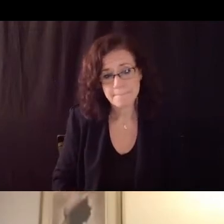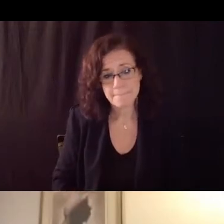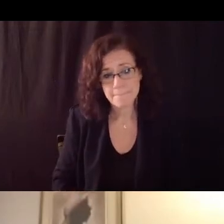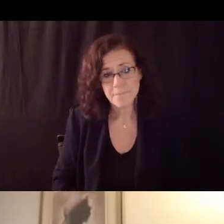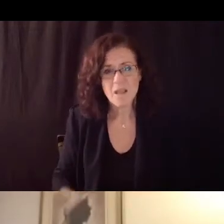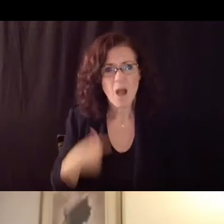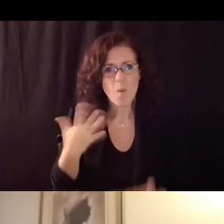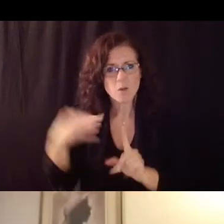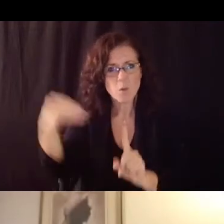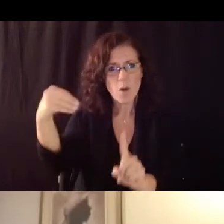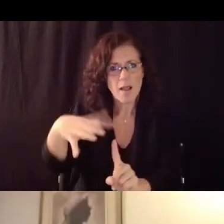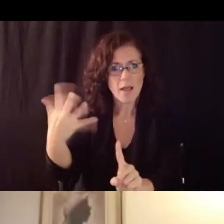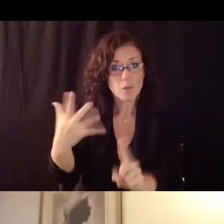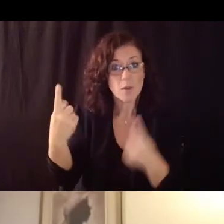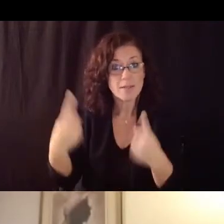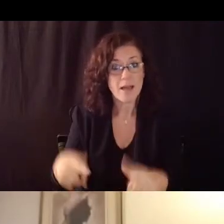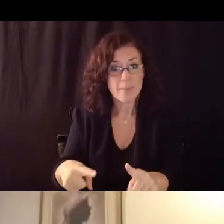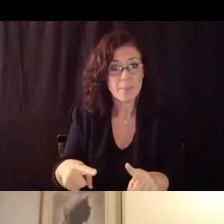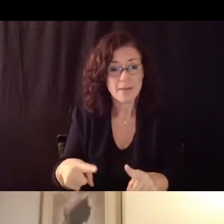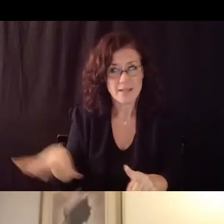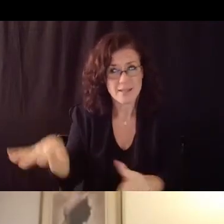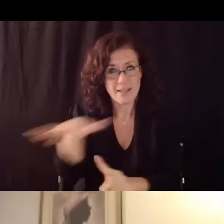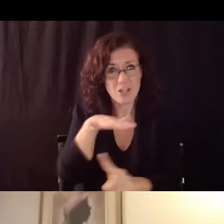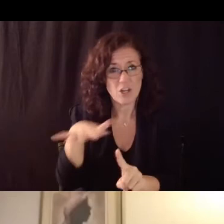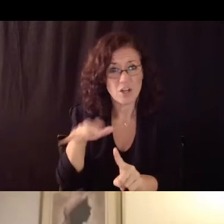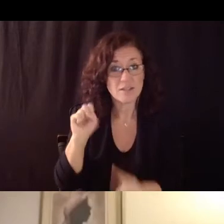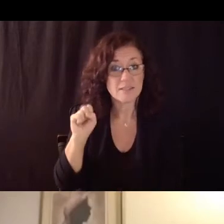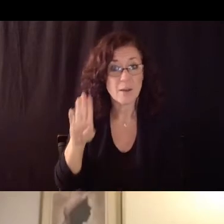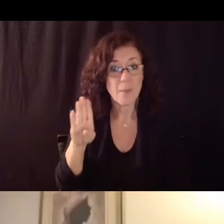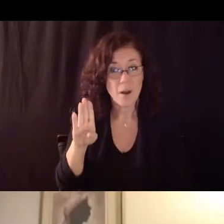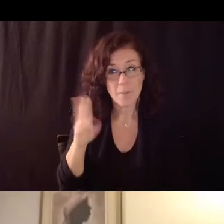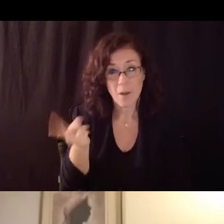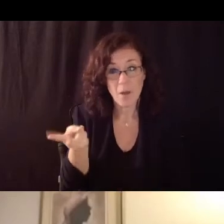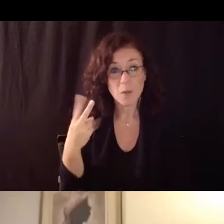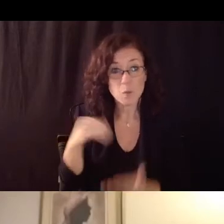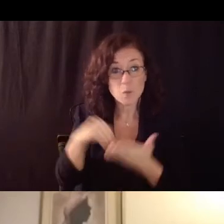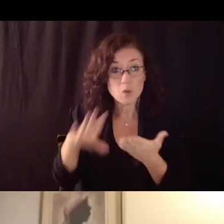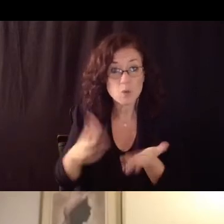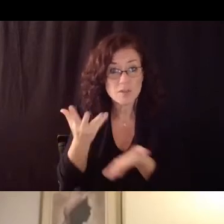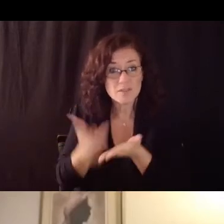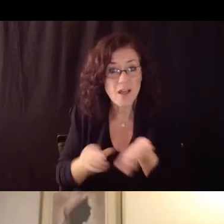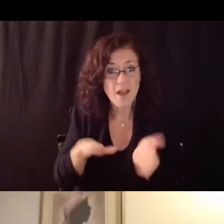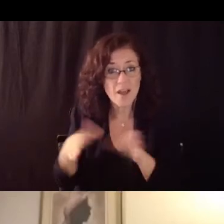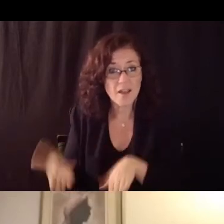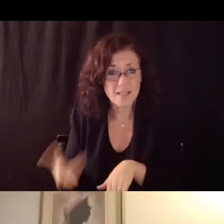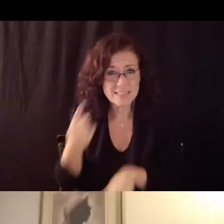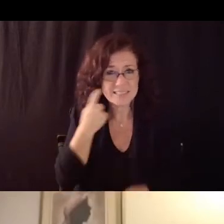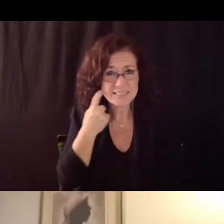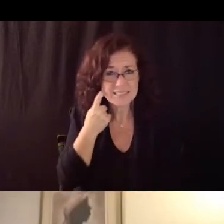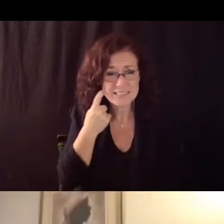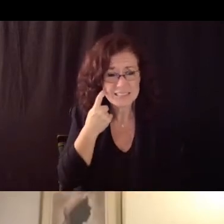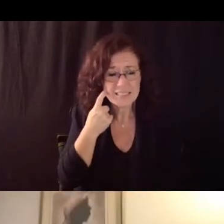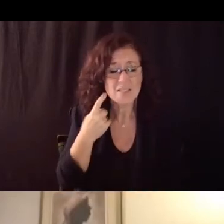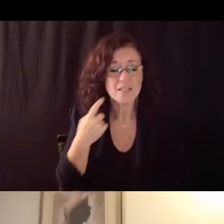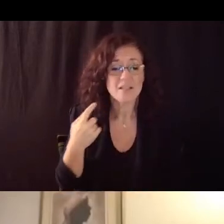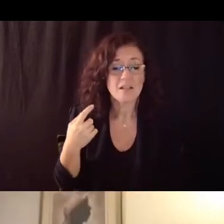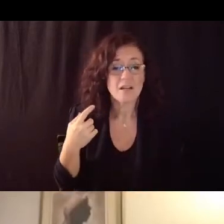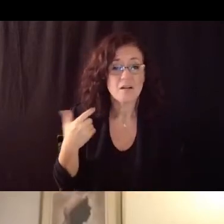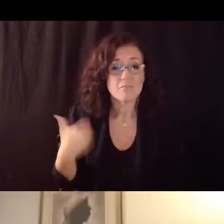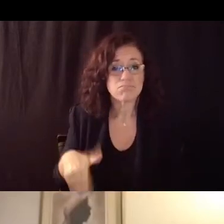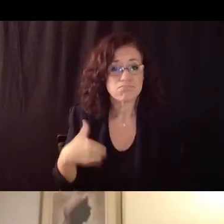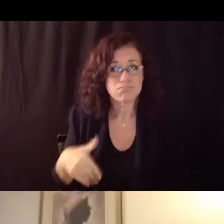with the two students whose lives were tragically lost we just have so much incredible pressure